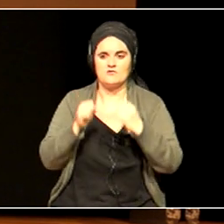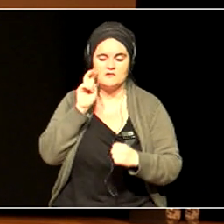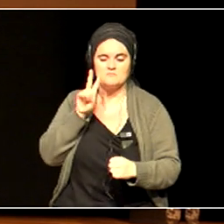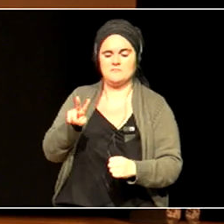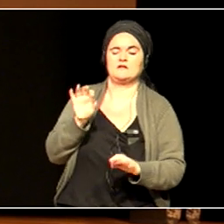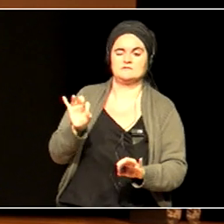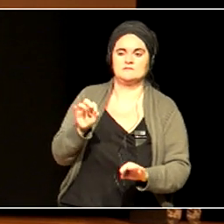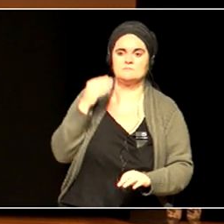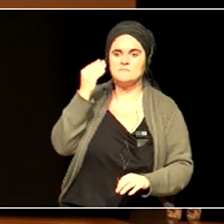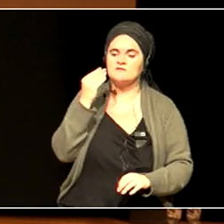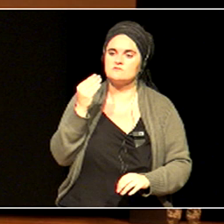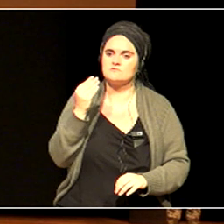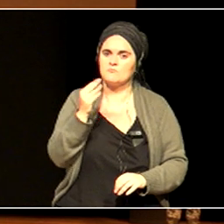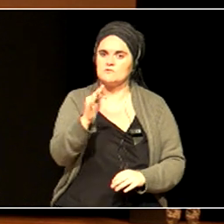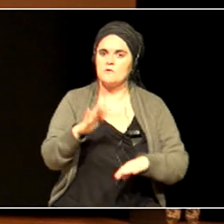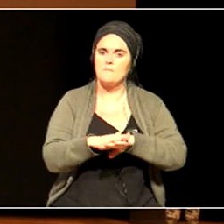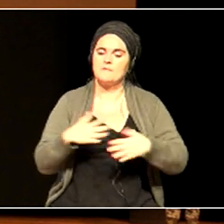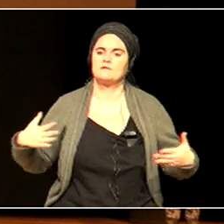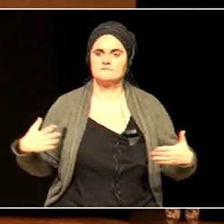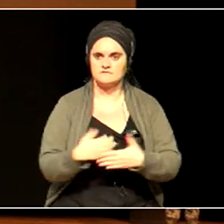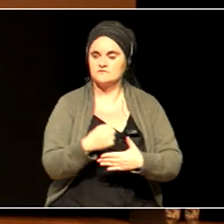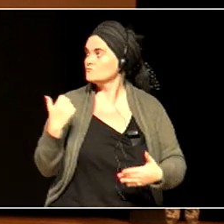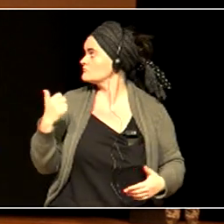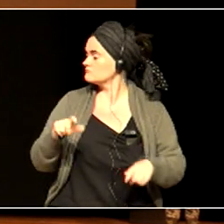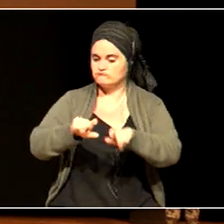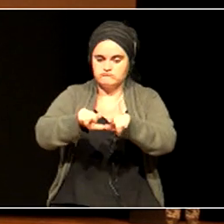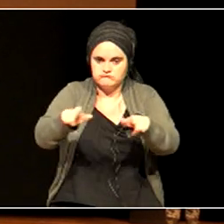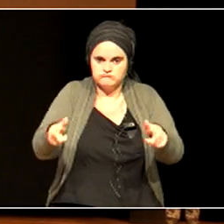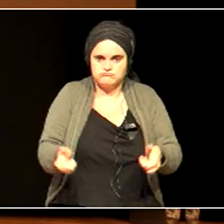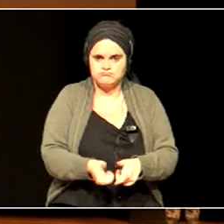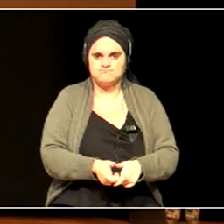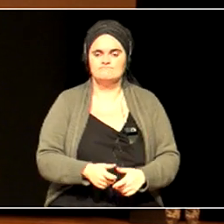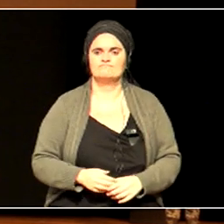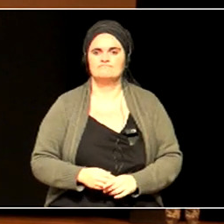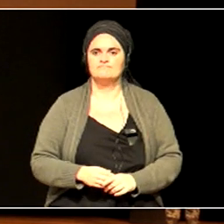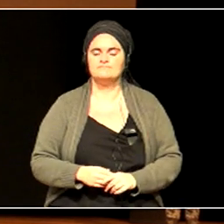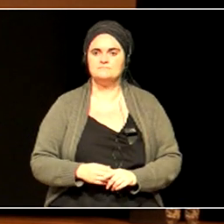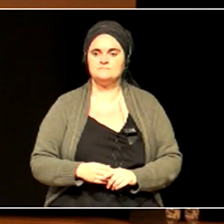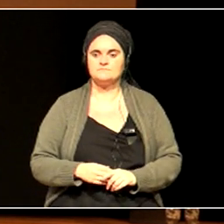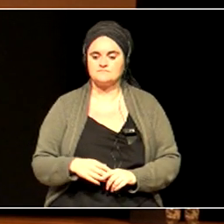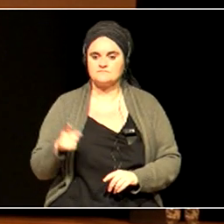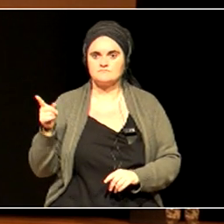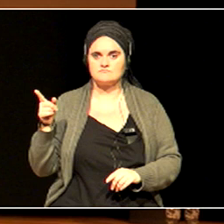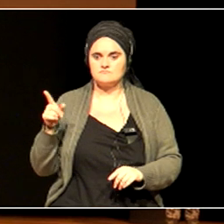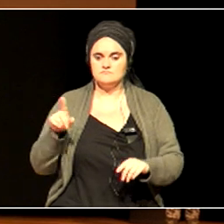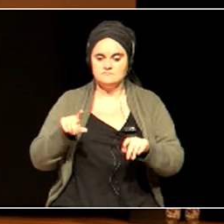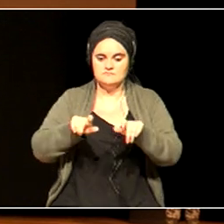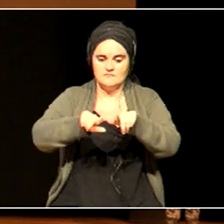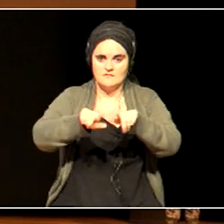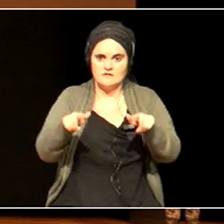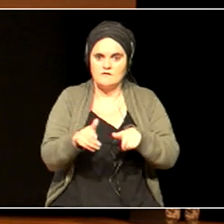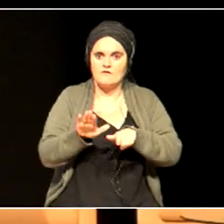So in the ring, you have this safe space for humanity.